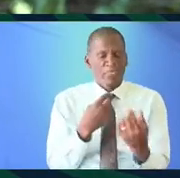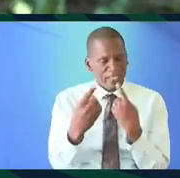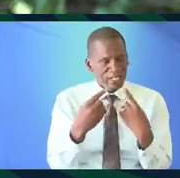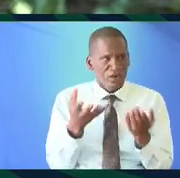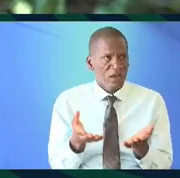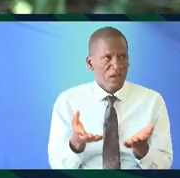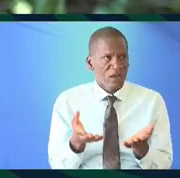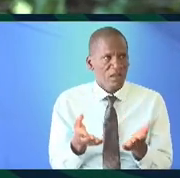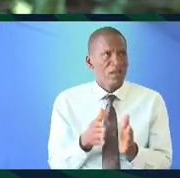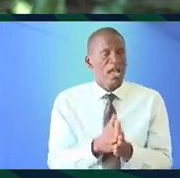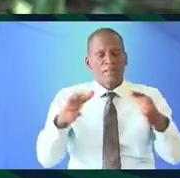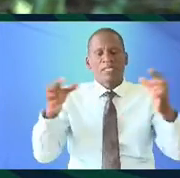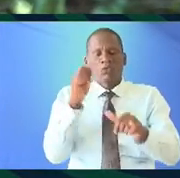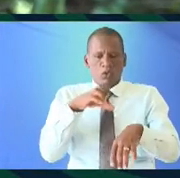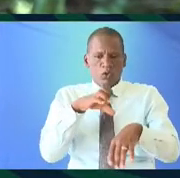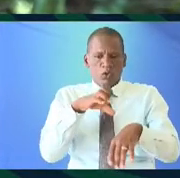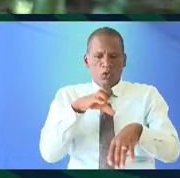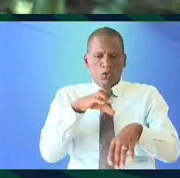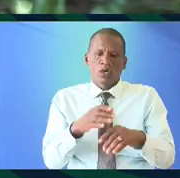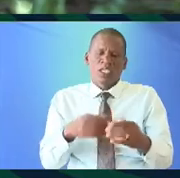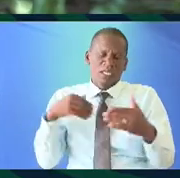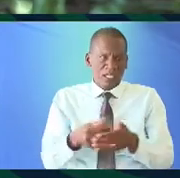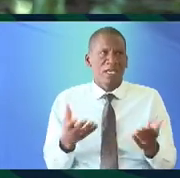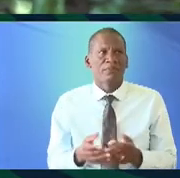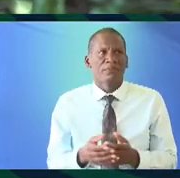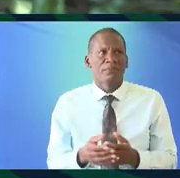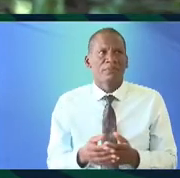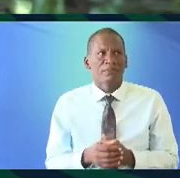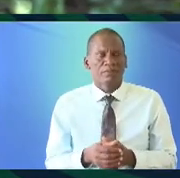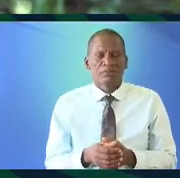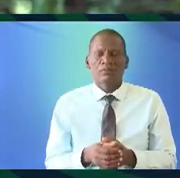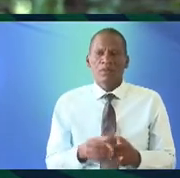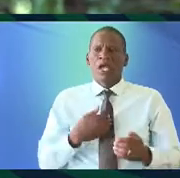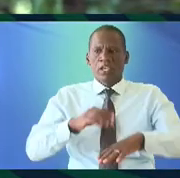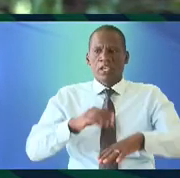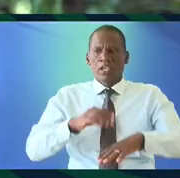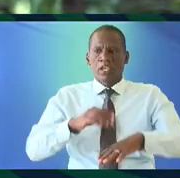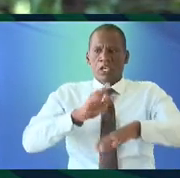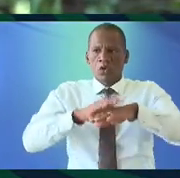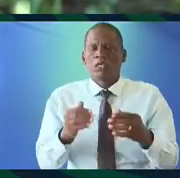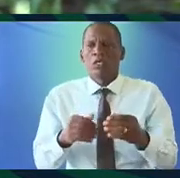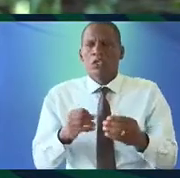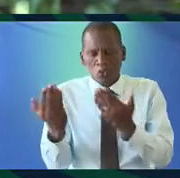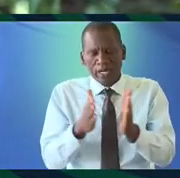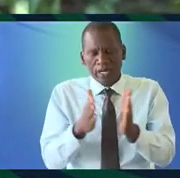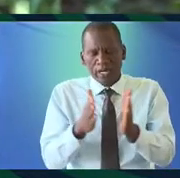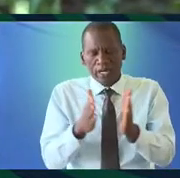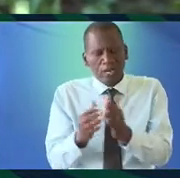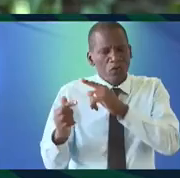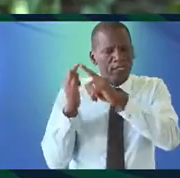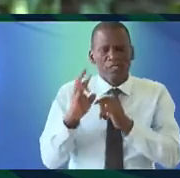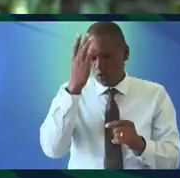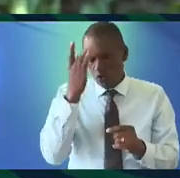conversations and and the messages that we got up until now have been so beautiful to to read and to